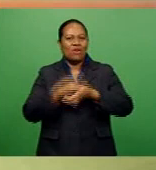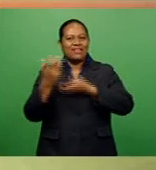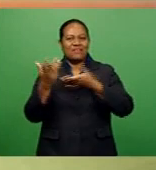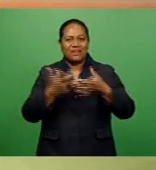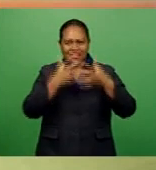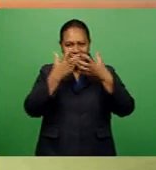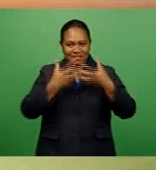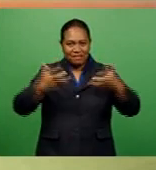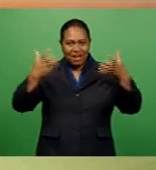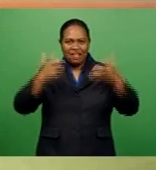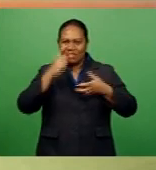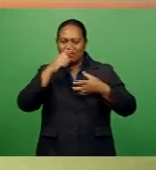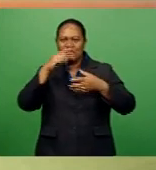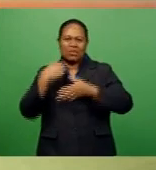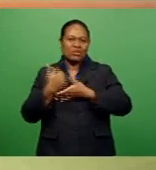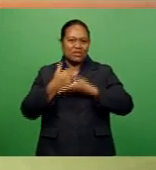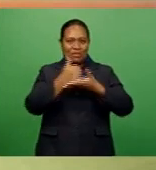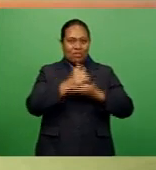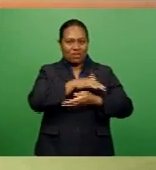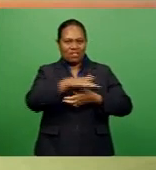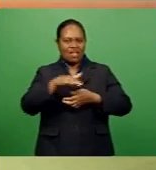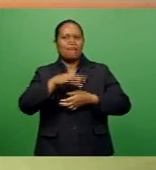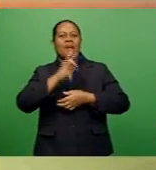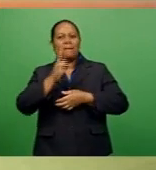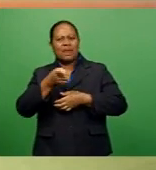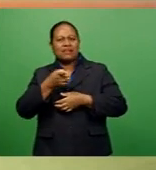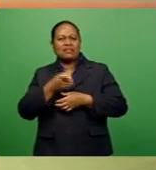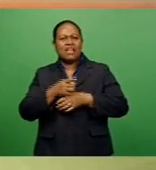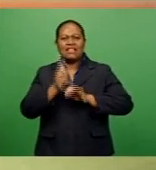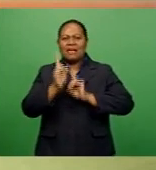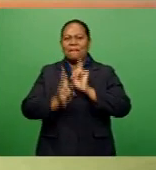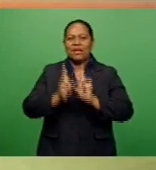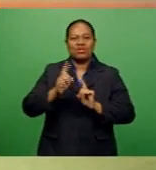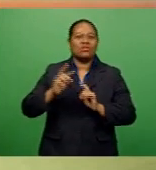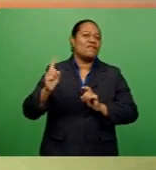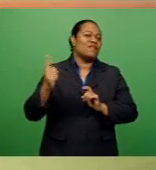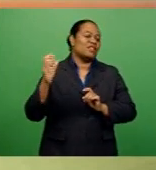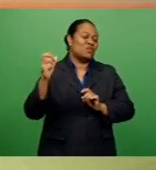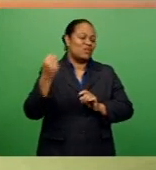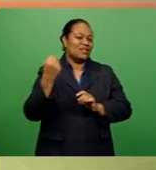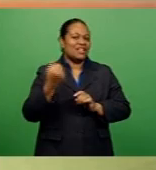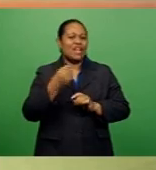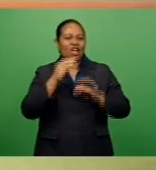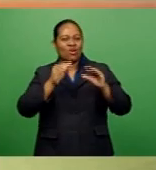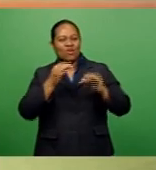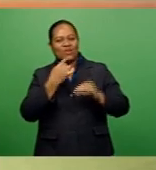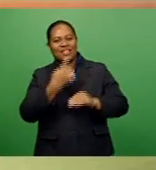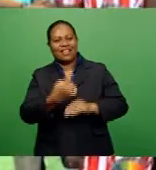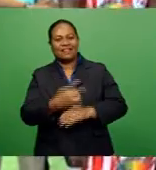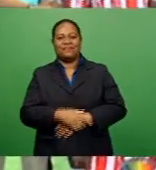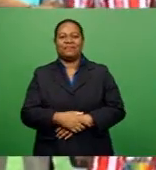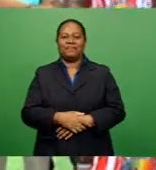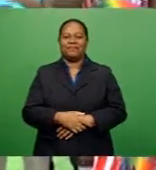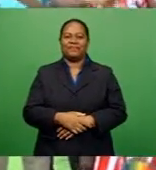to the faces of their fans, but it's also their mentor's first win as a coach. Talia Matai Rukula reports.